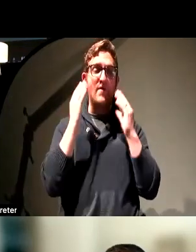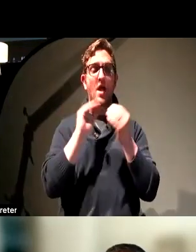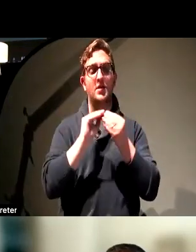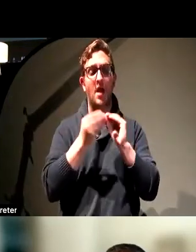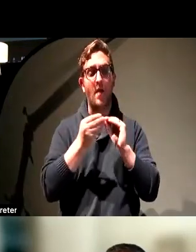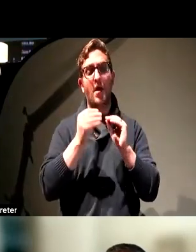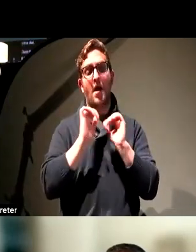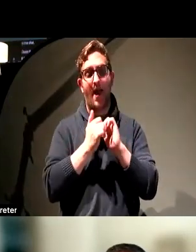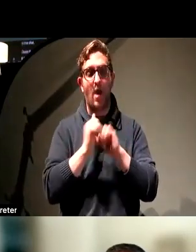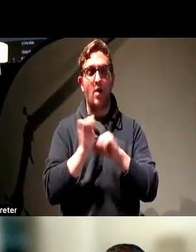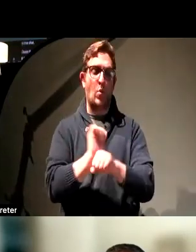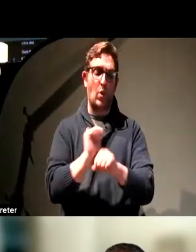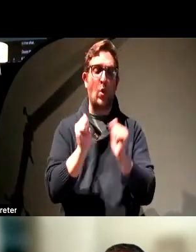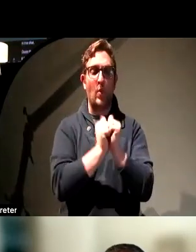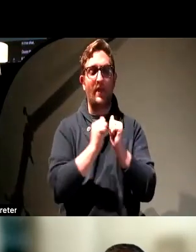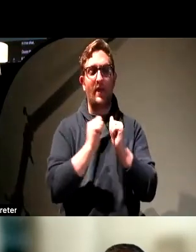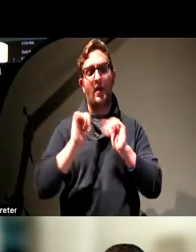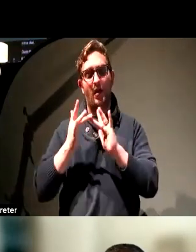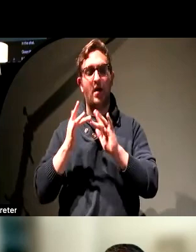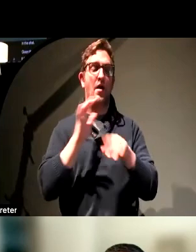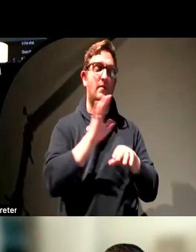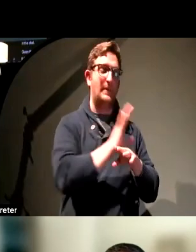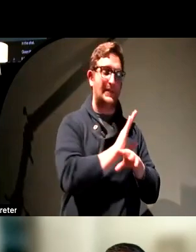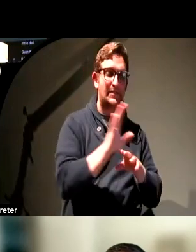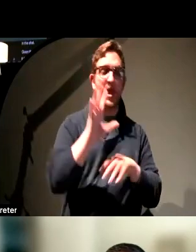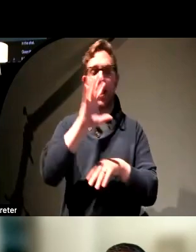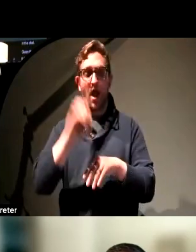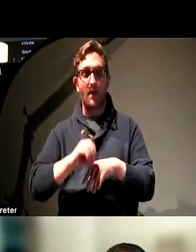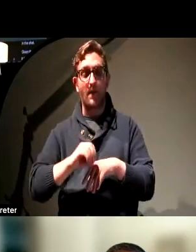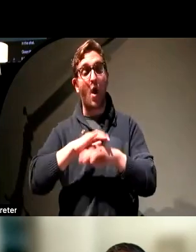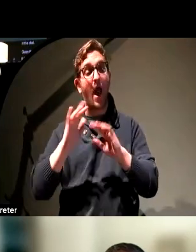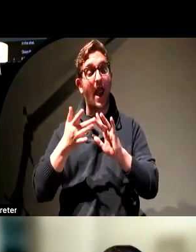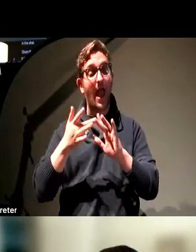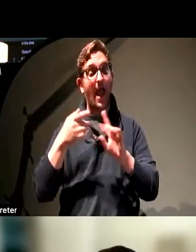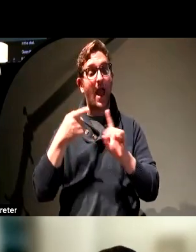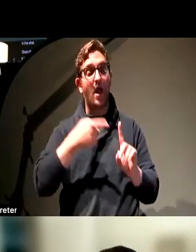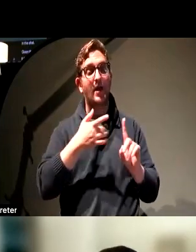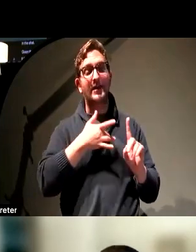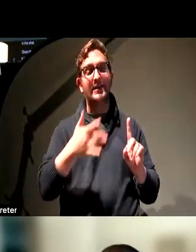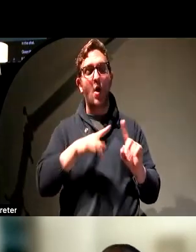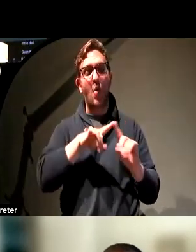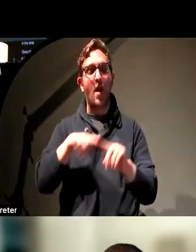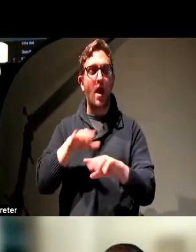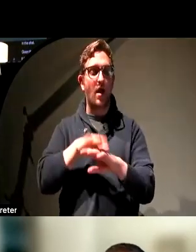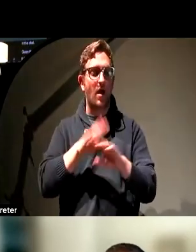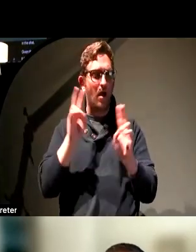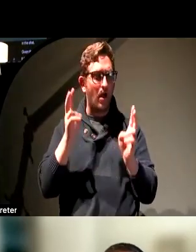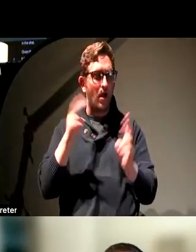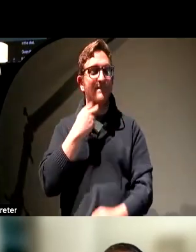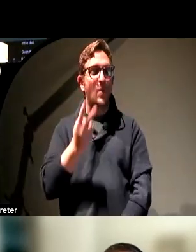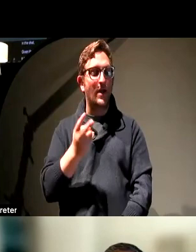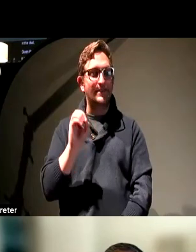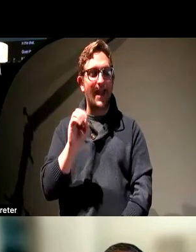colors when dealing with visual disabilities, in particular with those relying mostly on voice output? So by voice output,